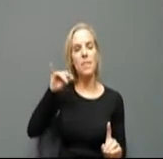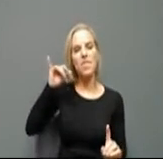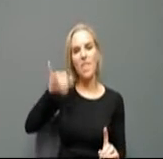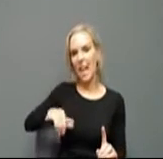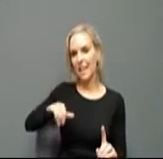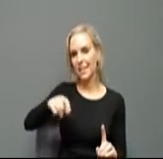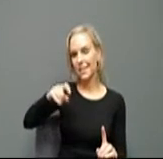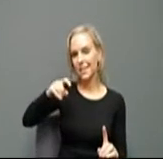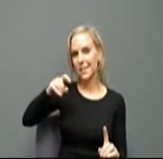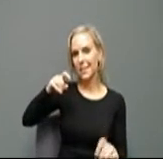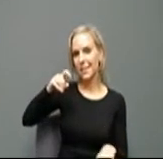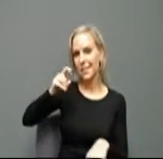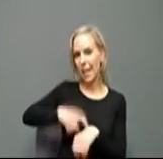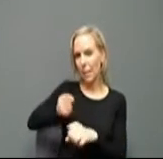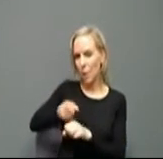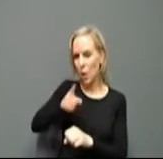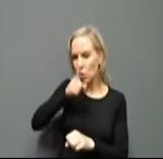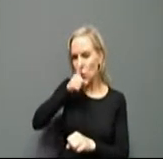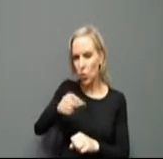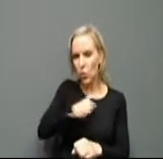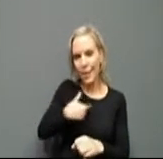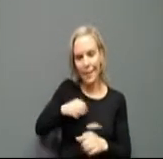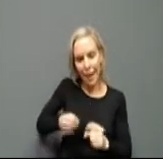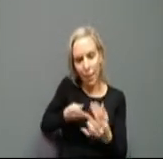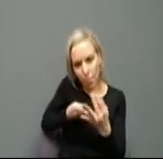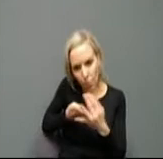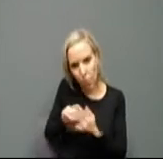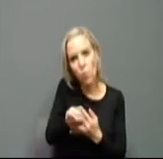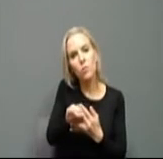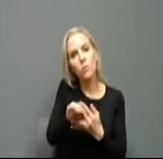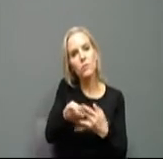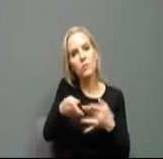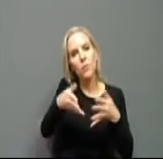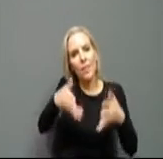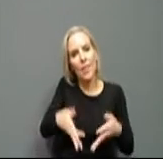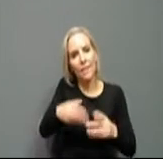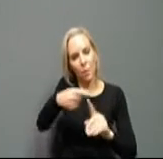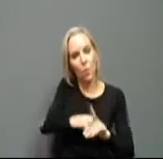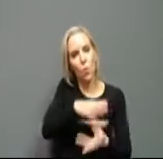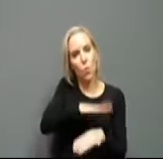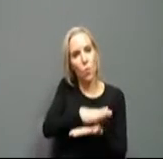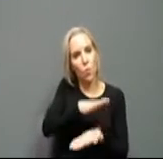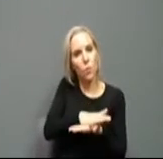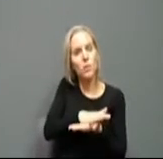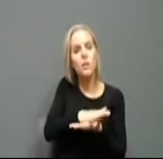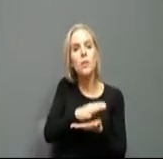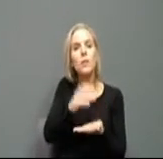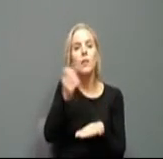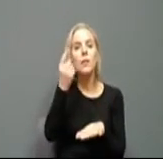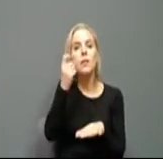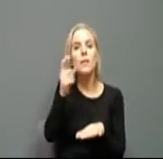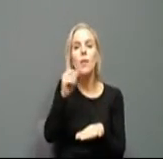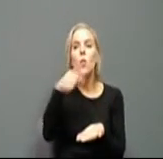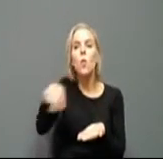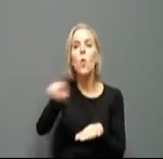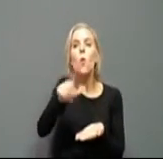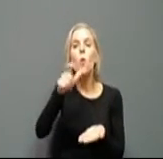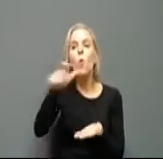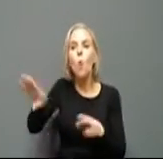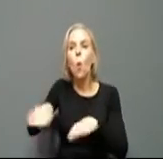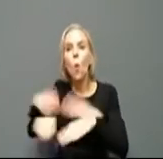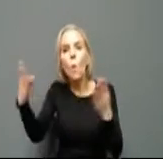get through these last weeks of school yet also gives notice to those that would be hosting folks opening pools